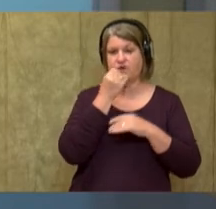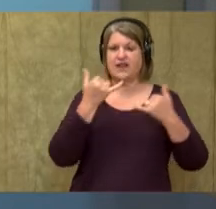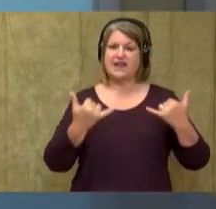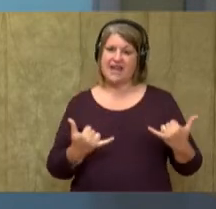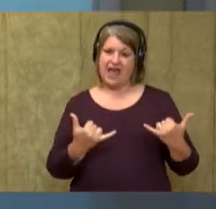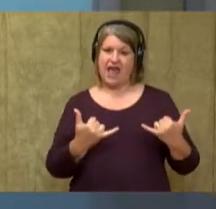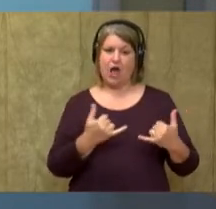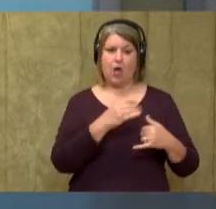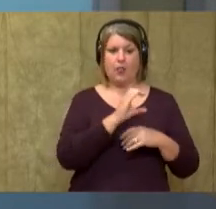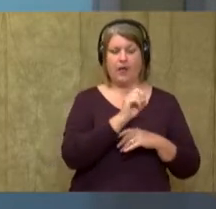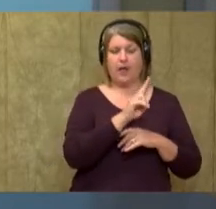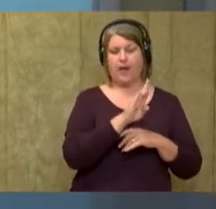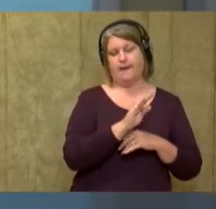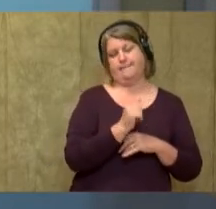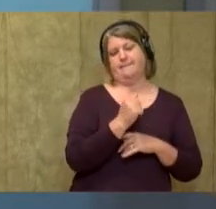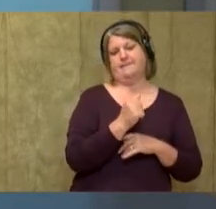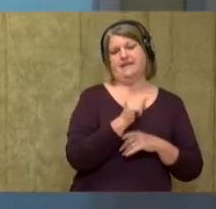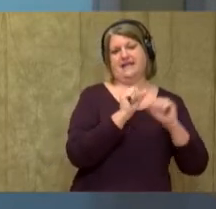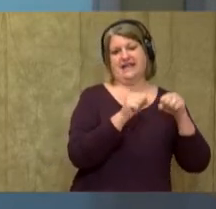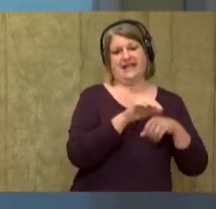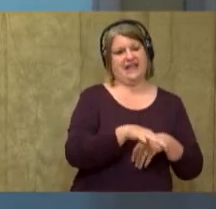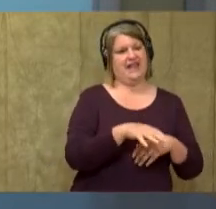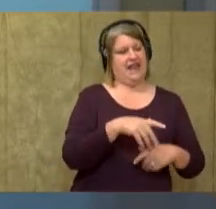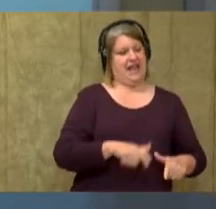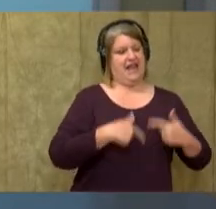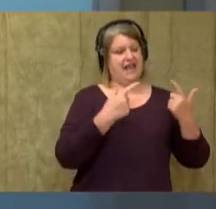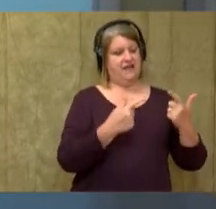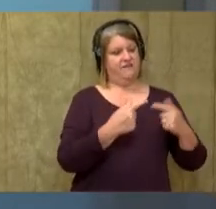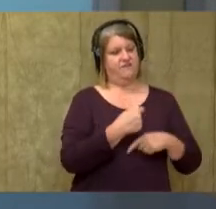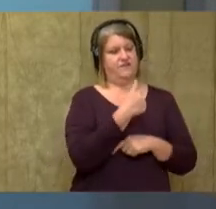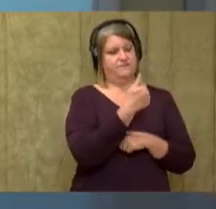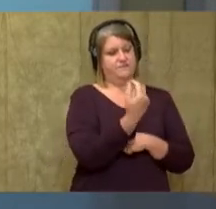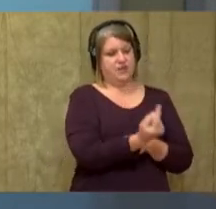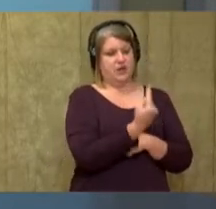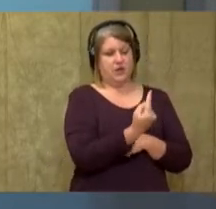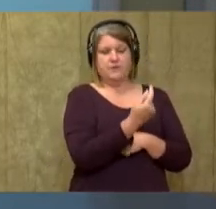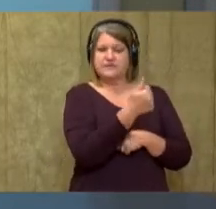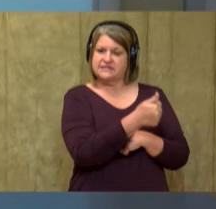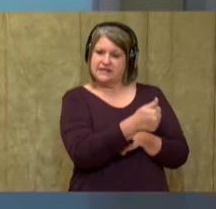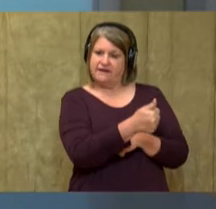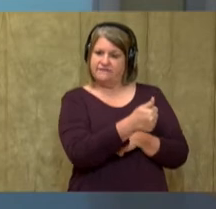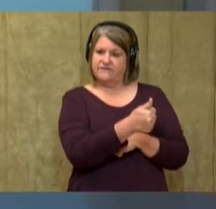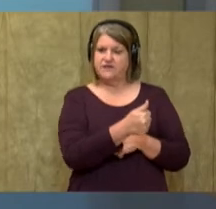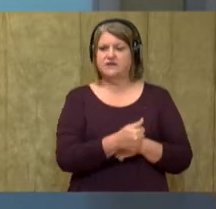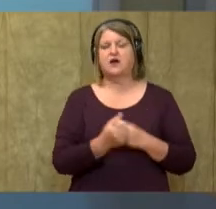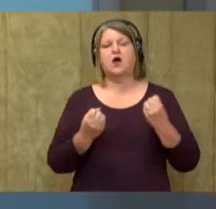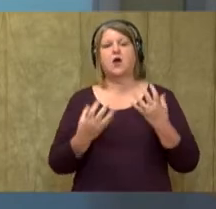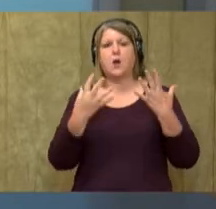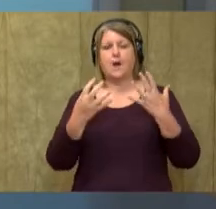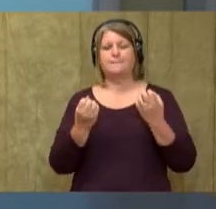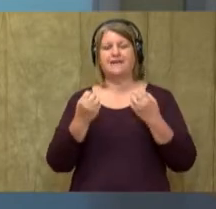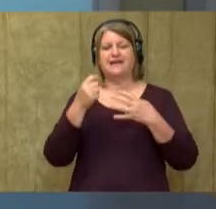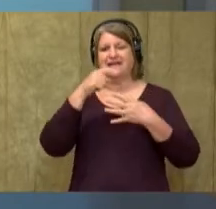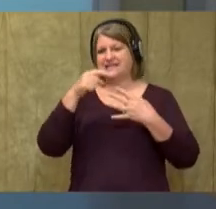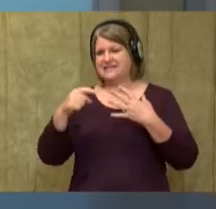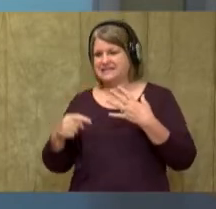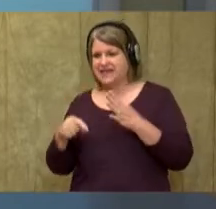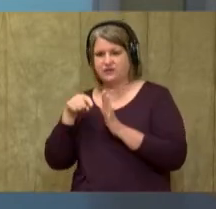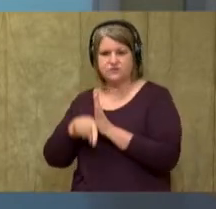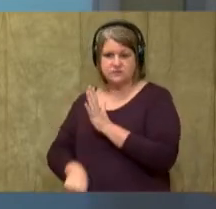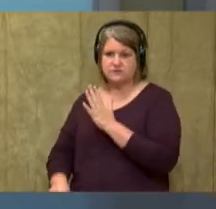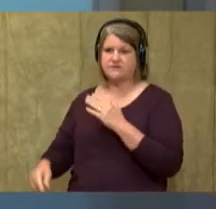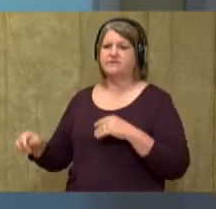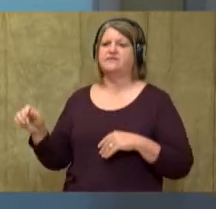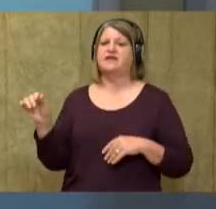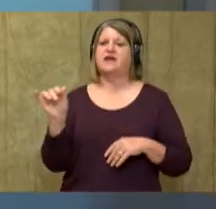by itself. Oh, I heard good details about polar bears and pandas that are the same. Did you?